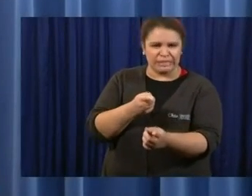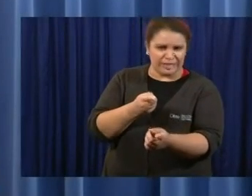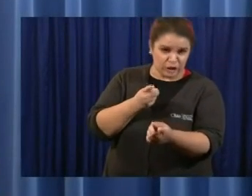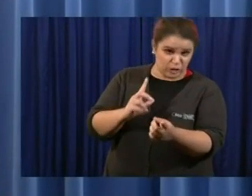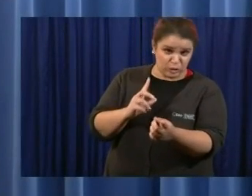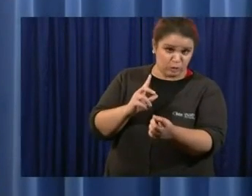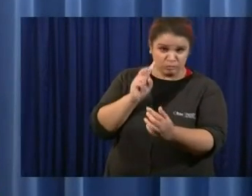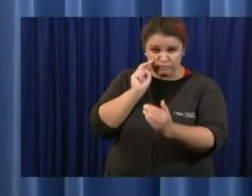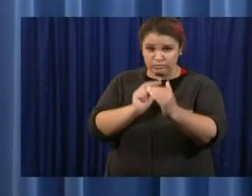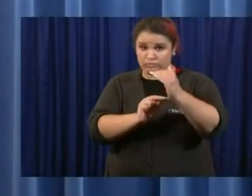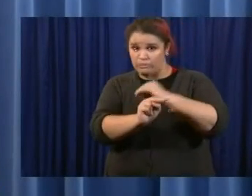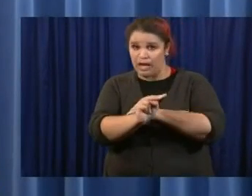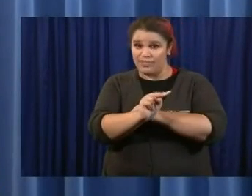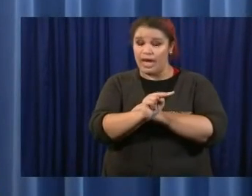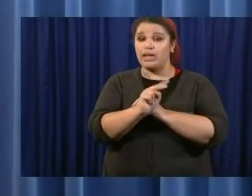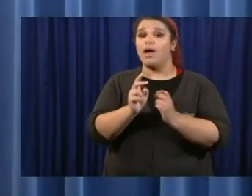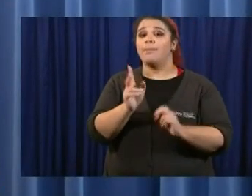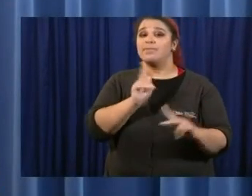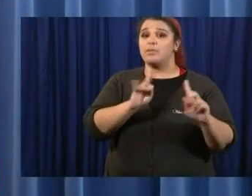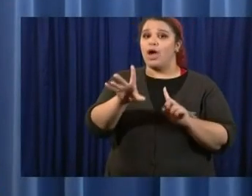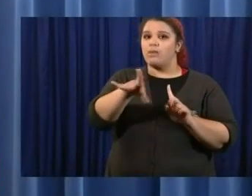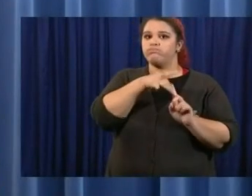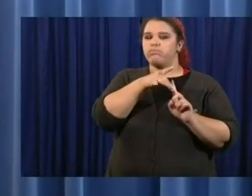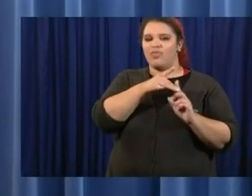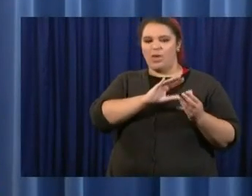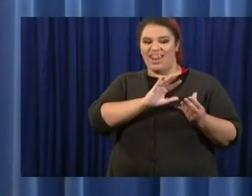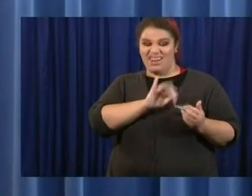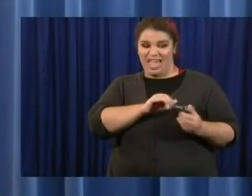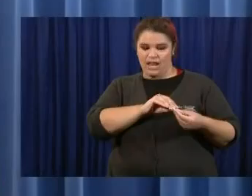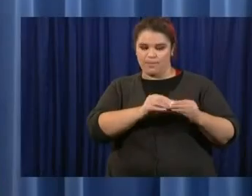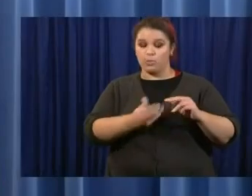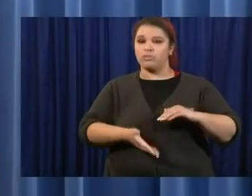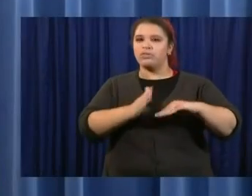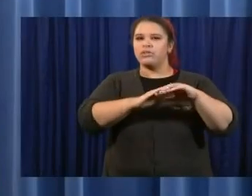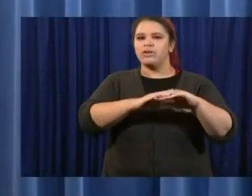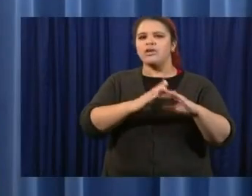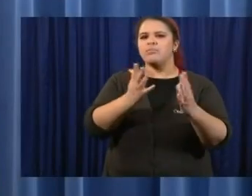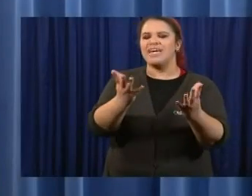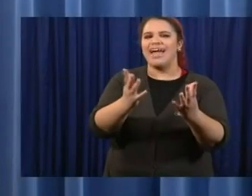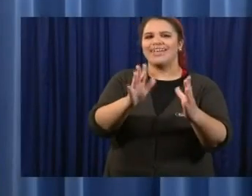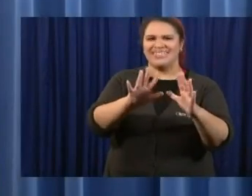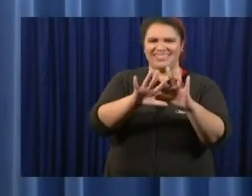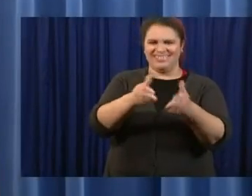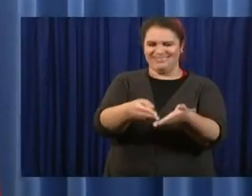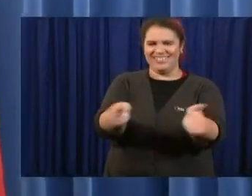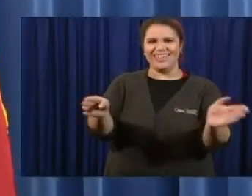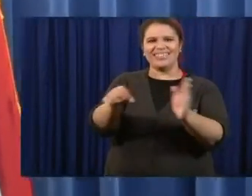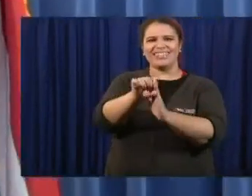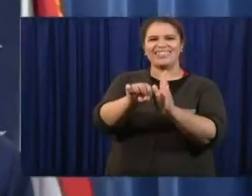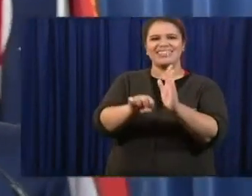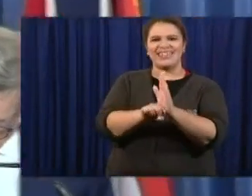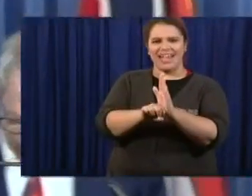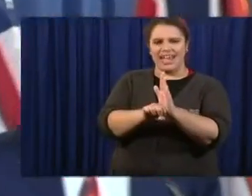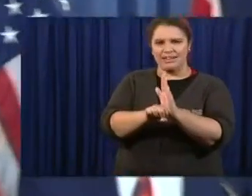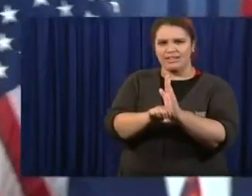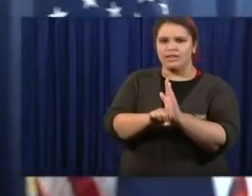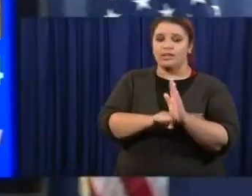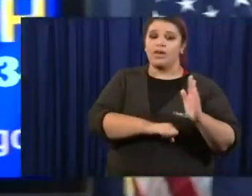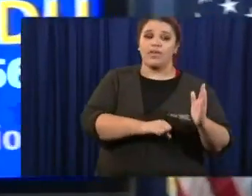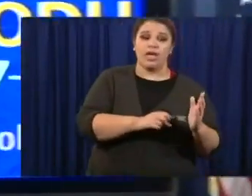numbers? How do you as a state sort of gauge those numbers against increases that we've seen before?